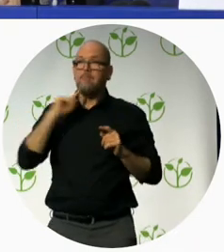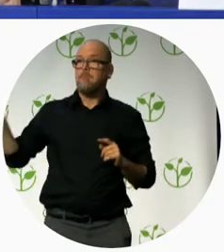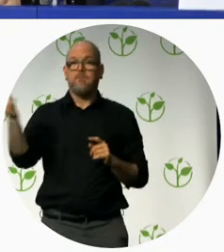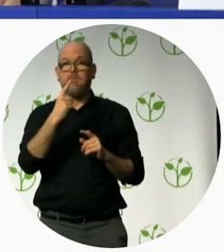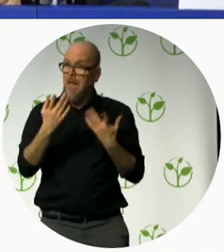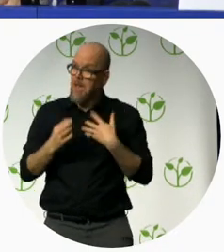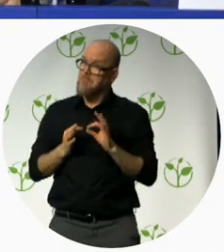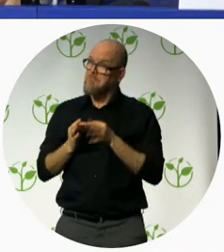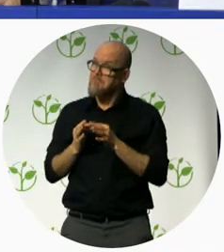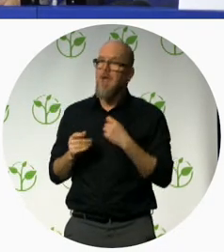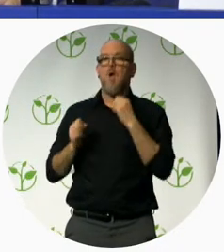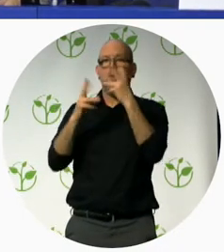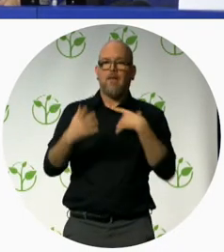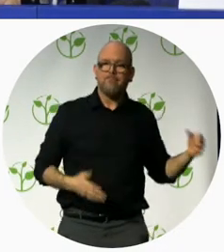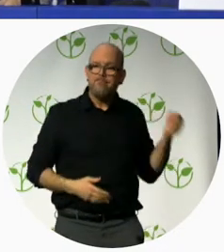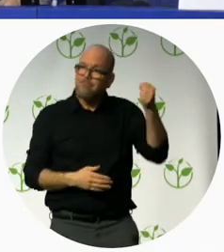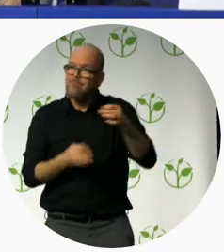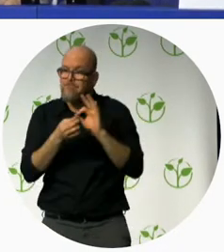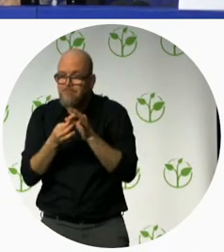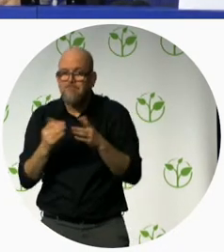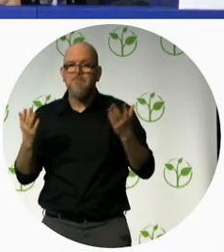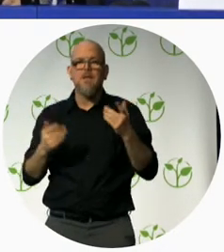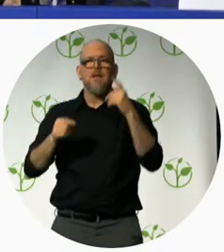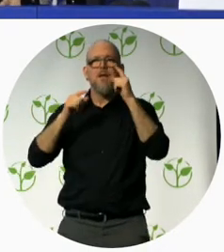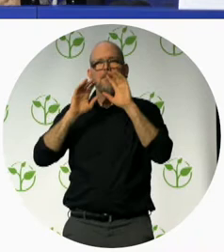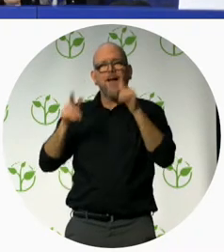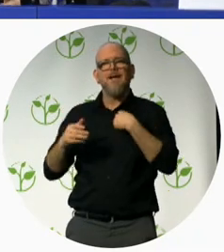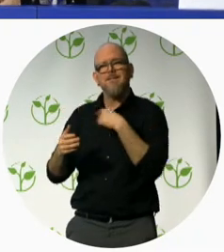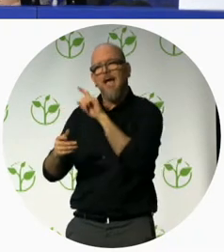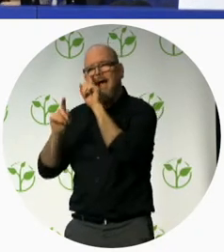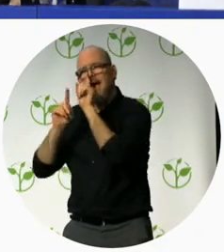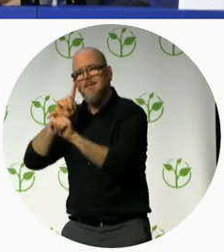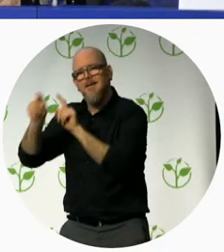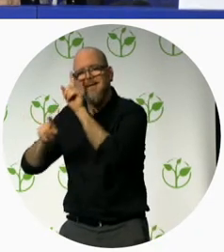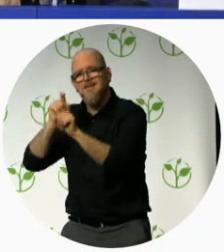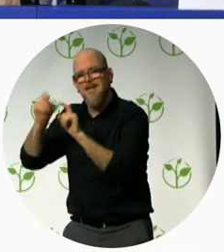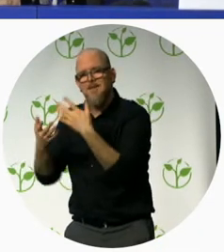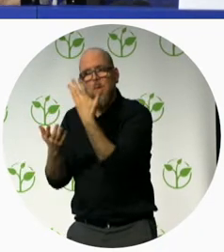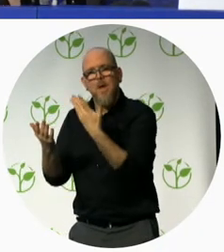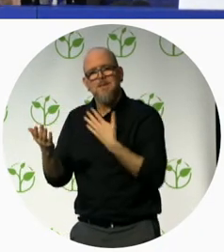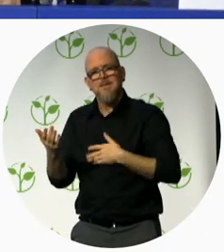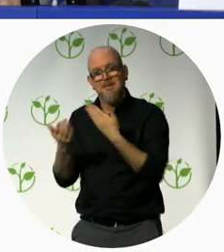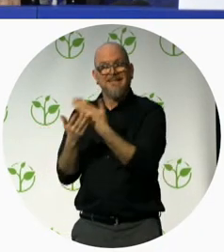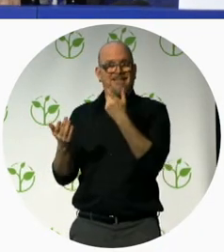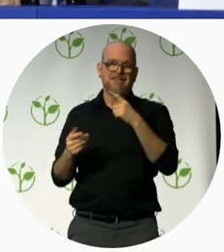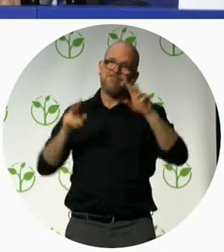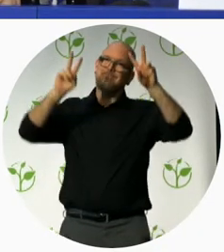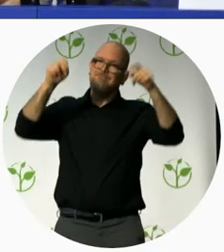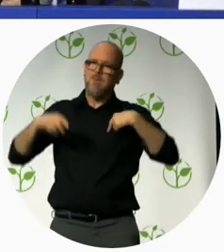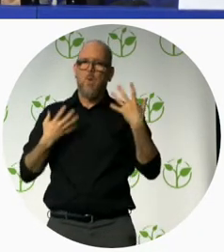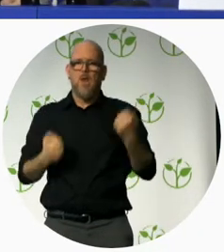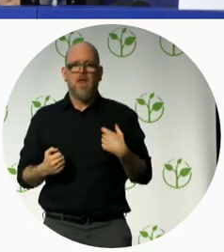respond to each and every request the contact center communicates to the relevant hospital department